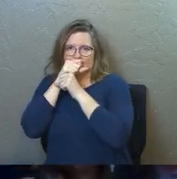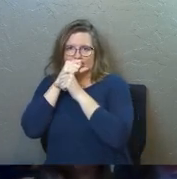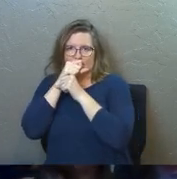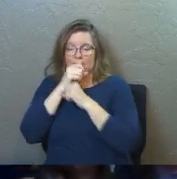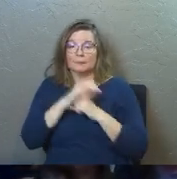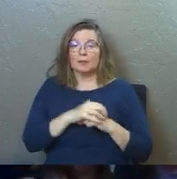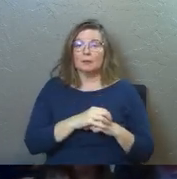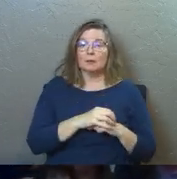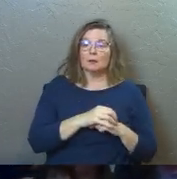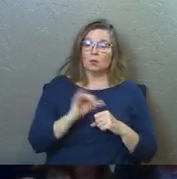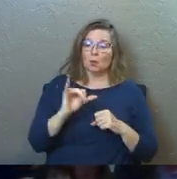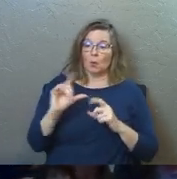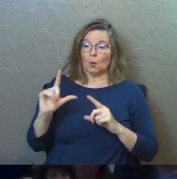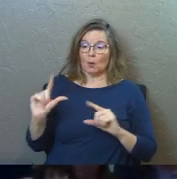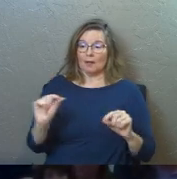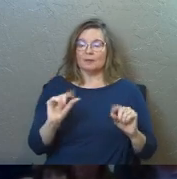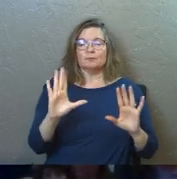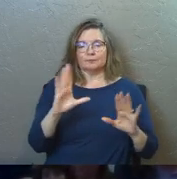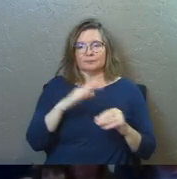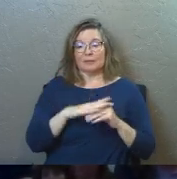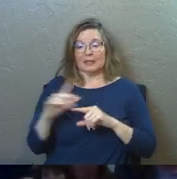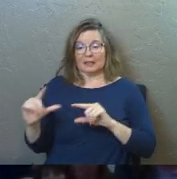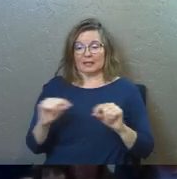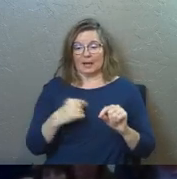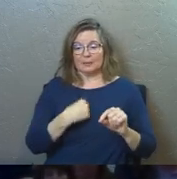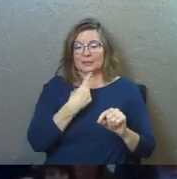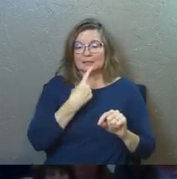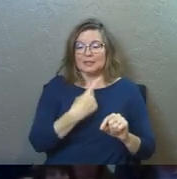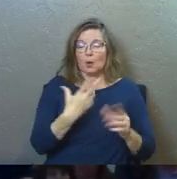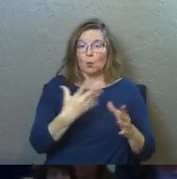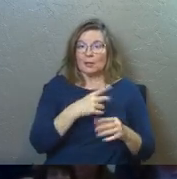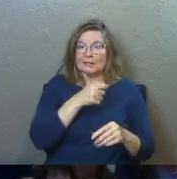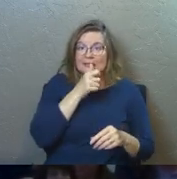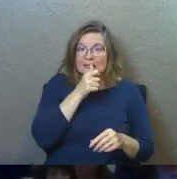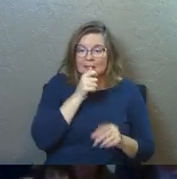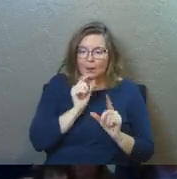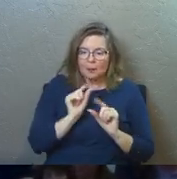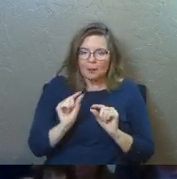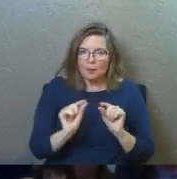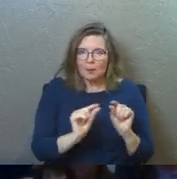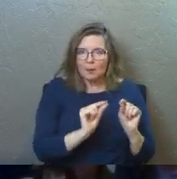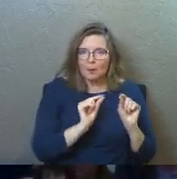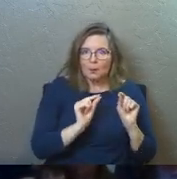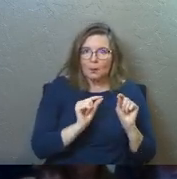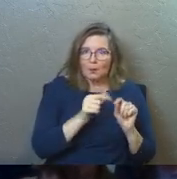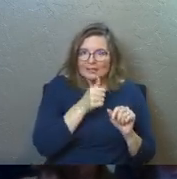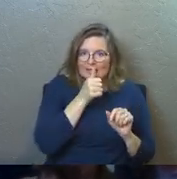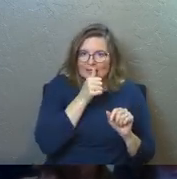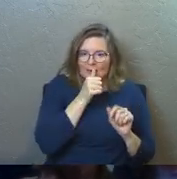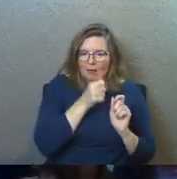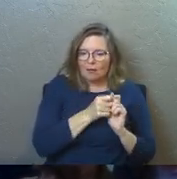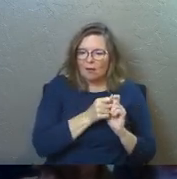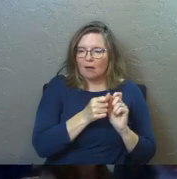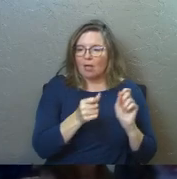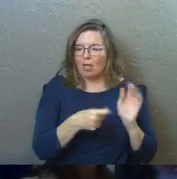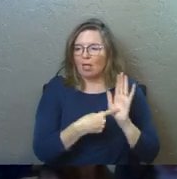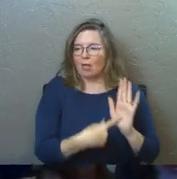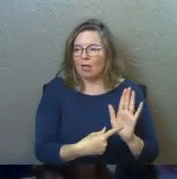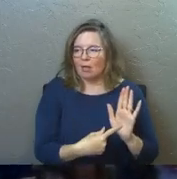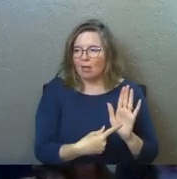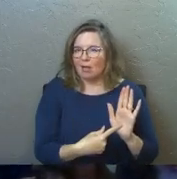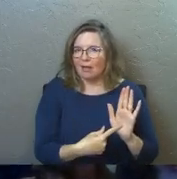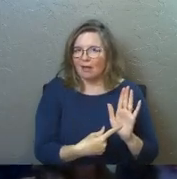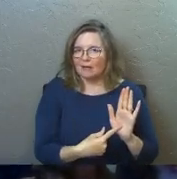straightforward, right, like, like a gossip, the gossip tells what is secret, they whisper what is secret, and they